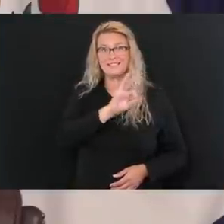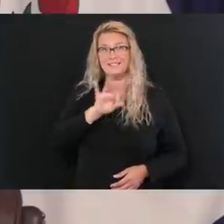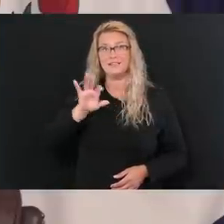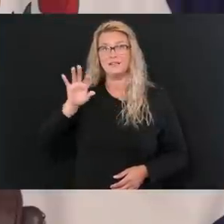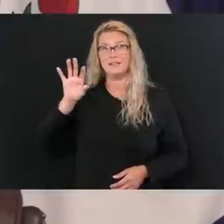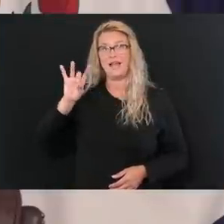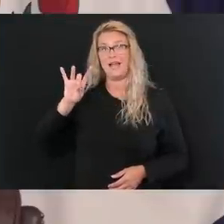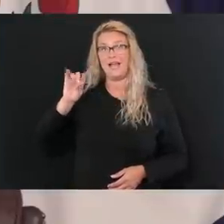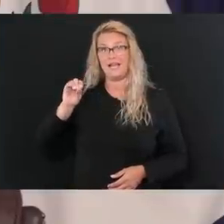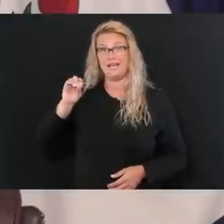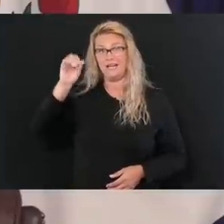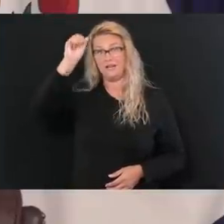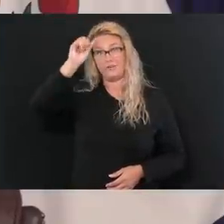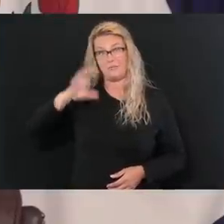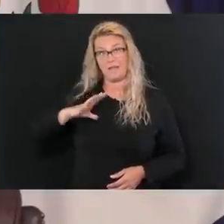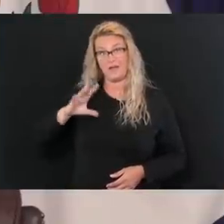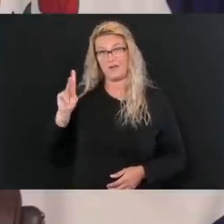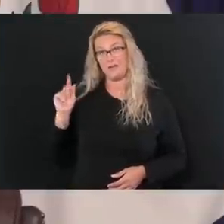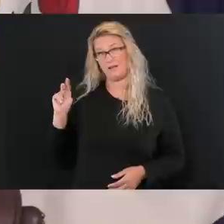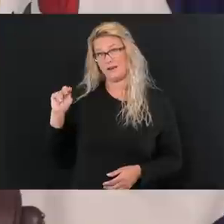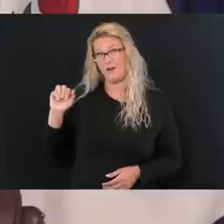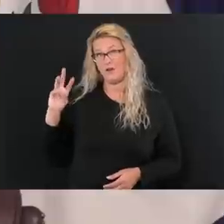80-year-old male from Kanawha County.